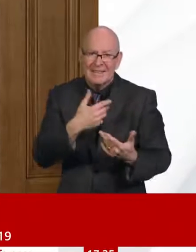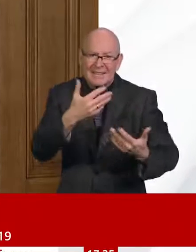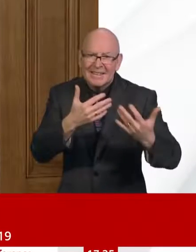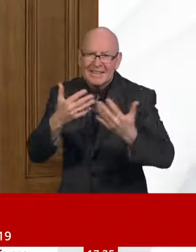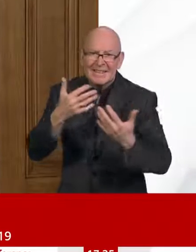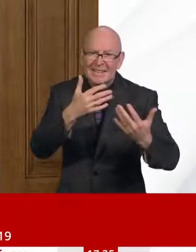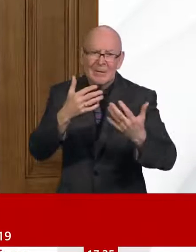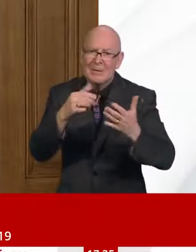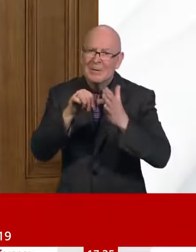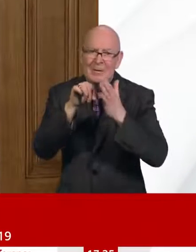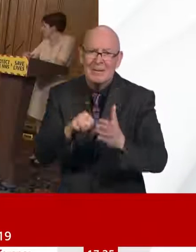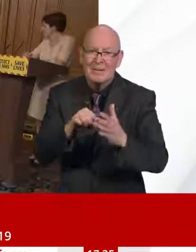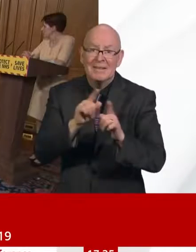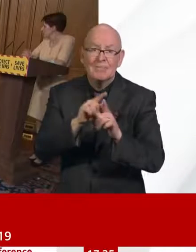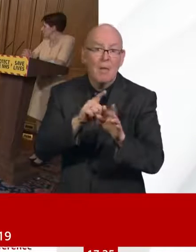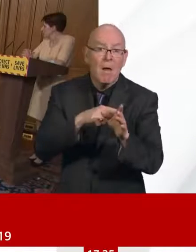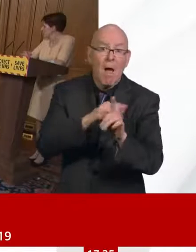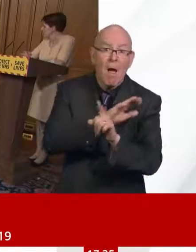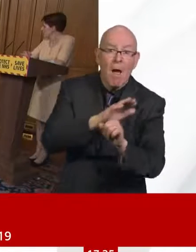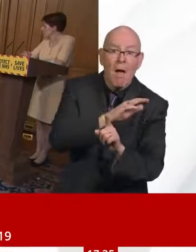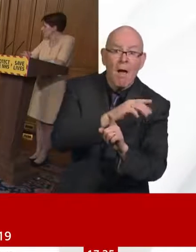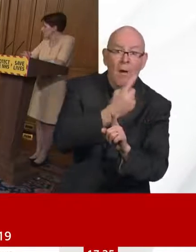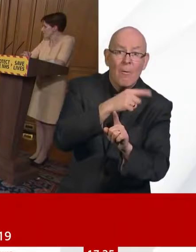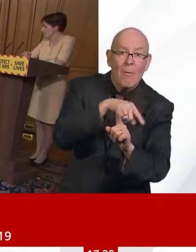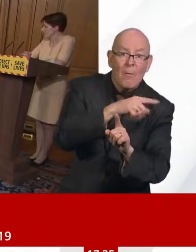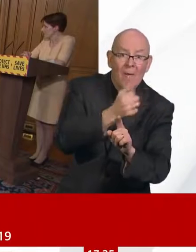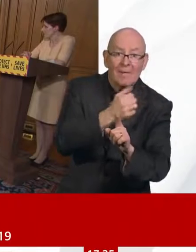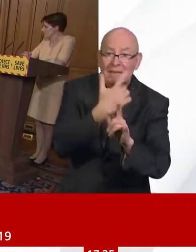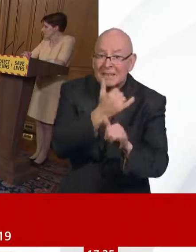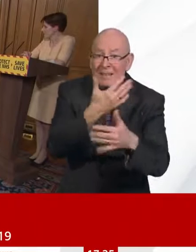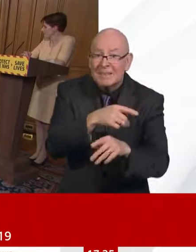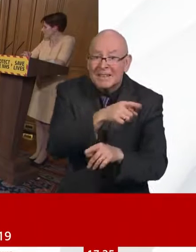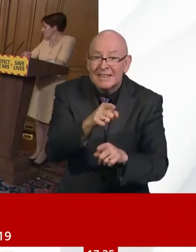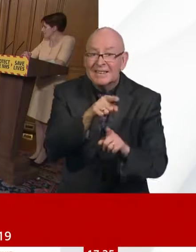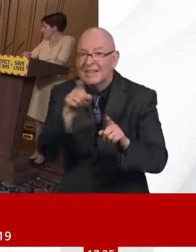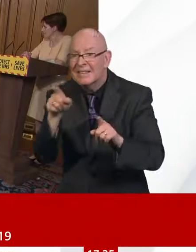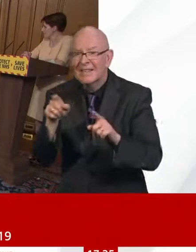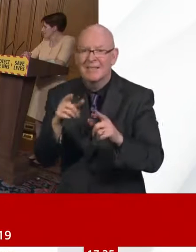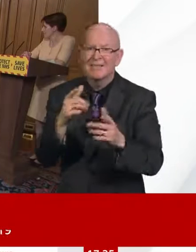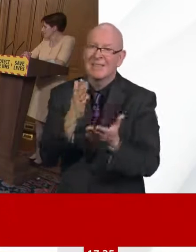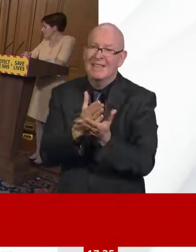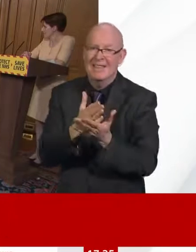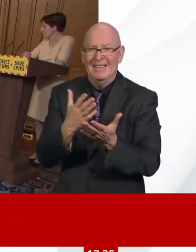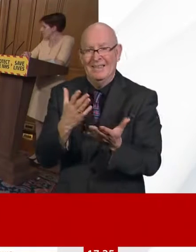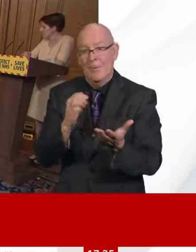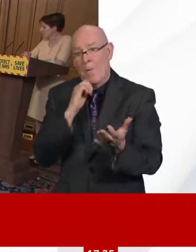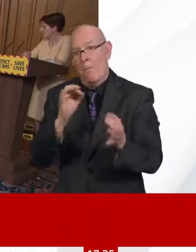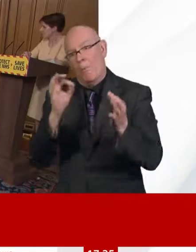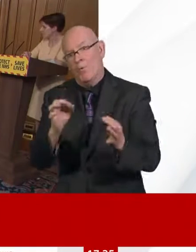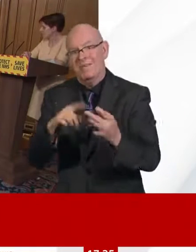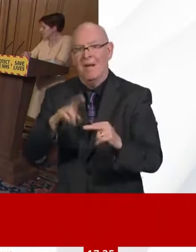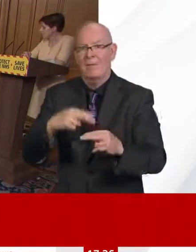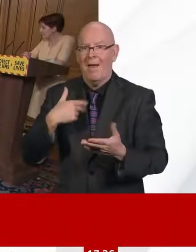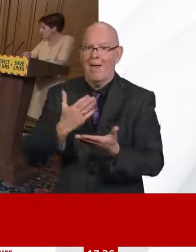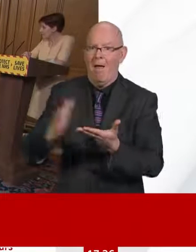open for learning on that. Perfect. Tom, hope that I think covers everything. Right. Quick, quick follow up, if I mind,